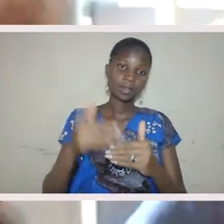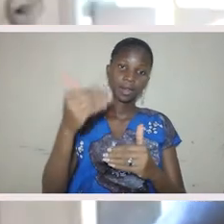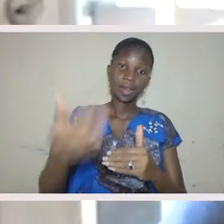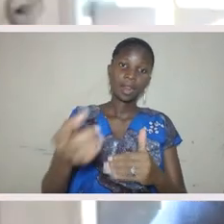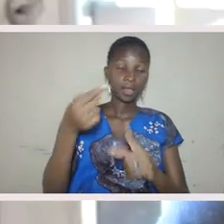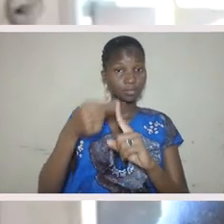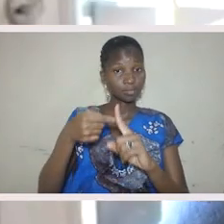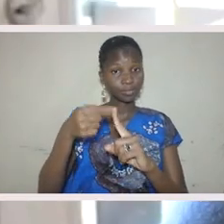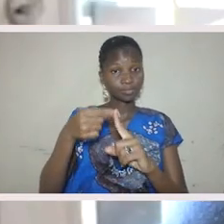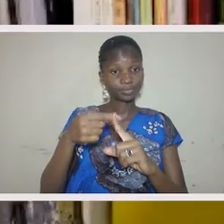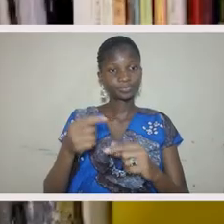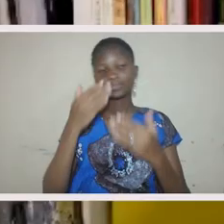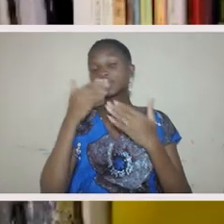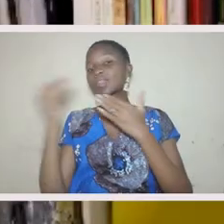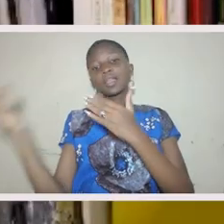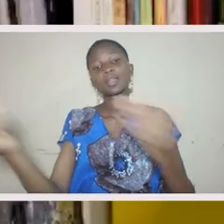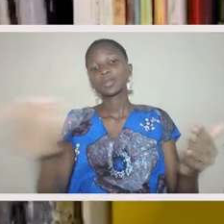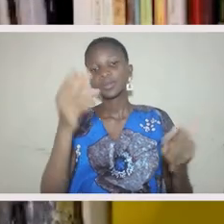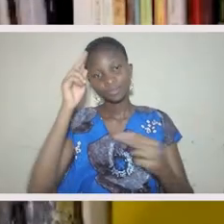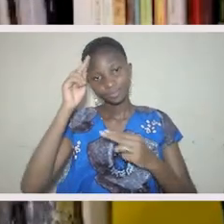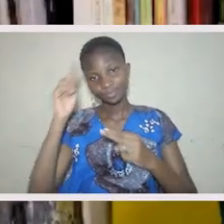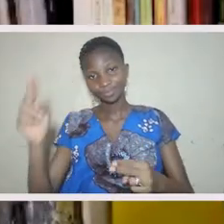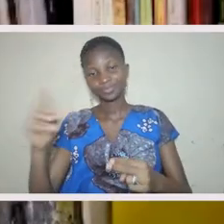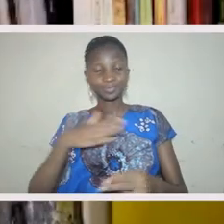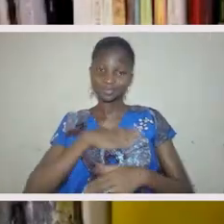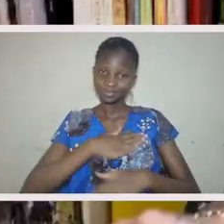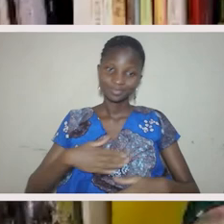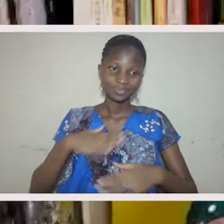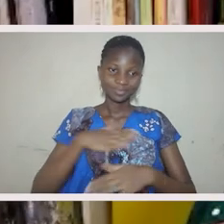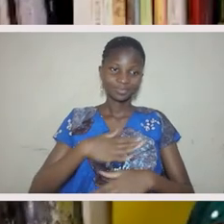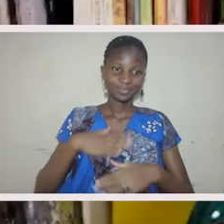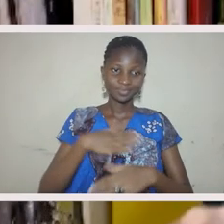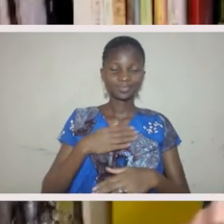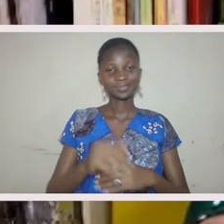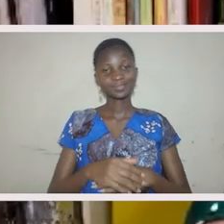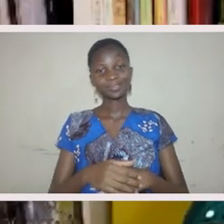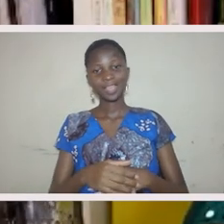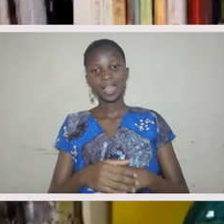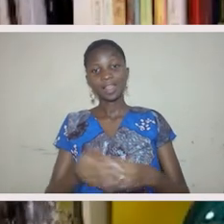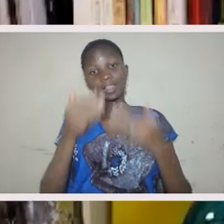you next month. Thank you, all. An honor and a pleasure. Yes. Thank you, everyone.